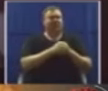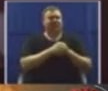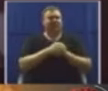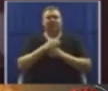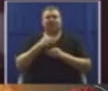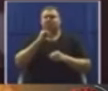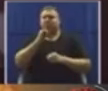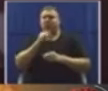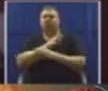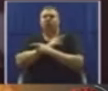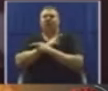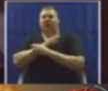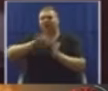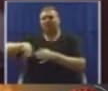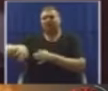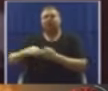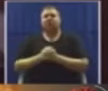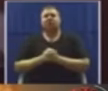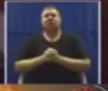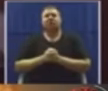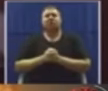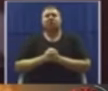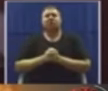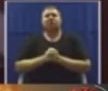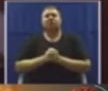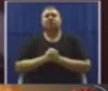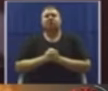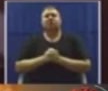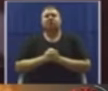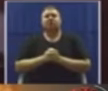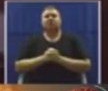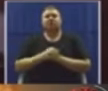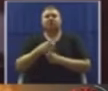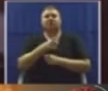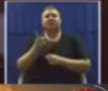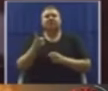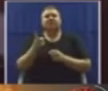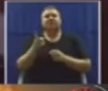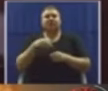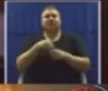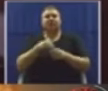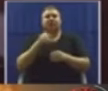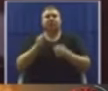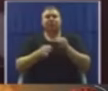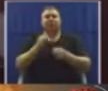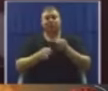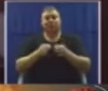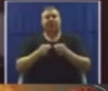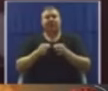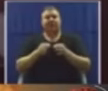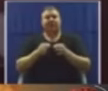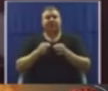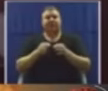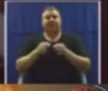The respective political formations know this cadence.